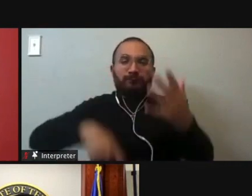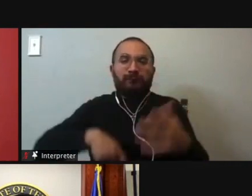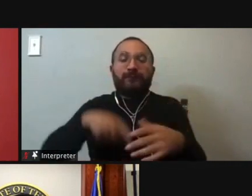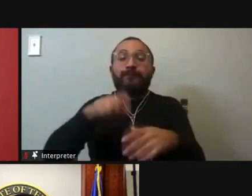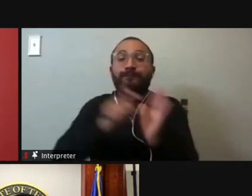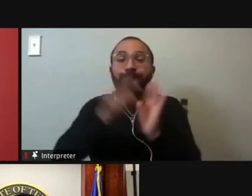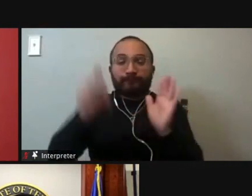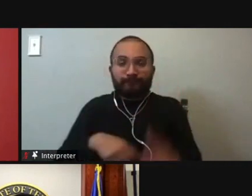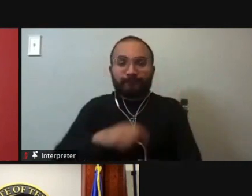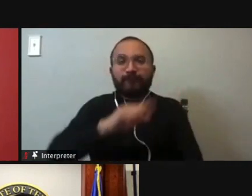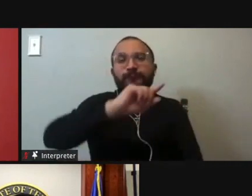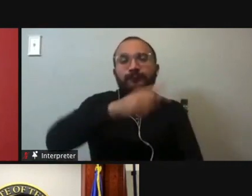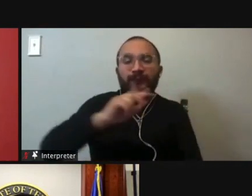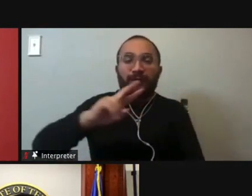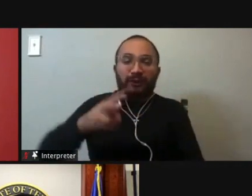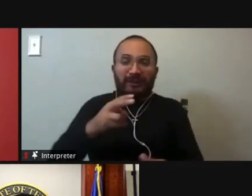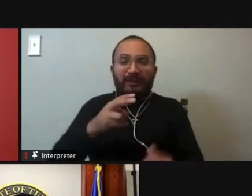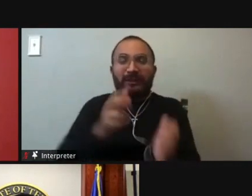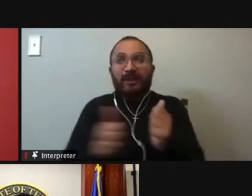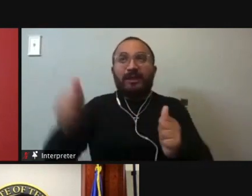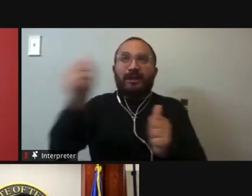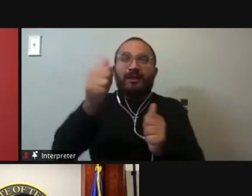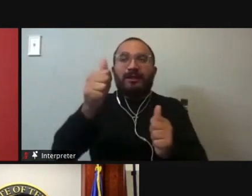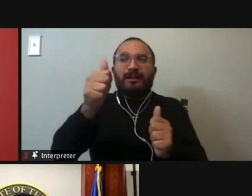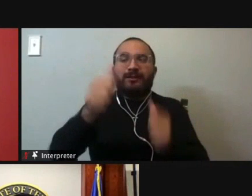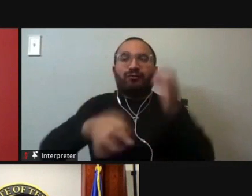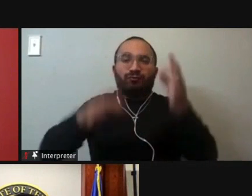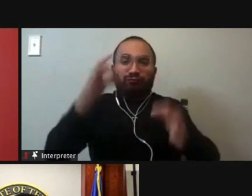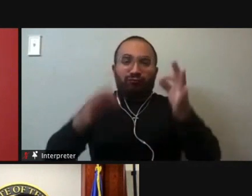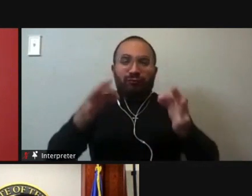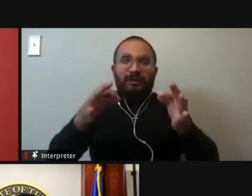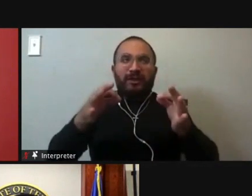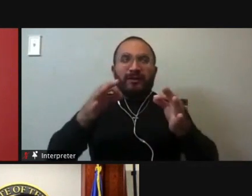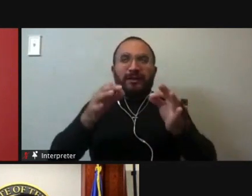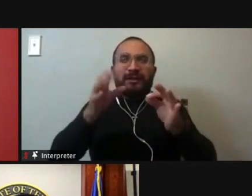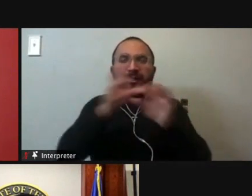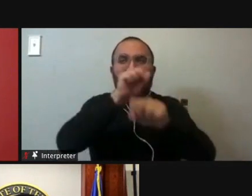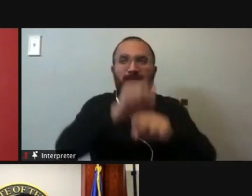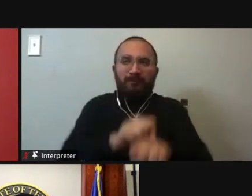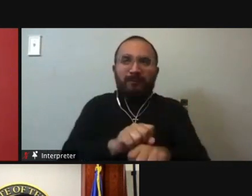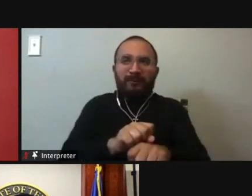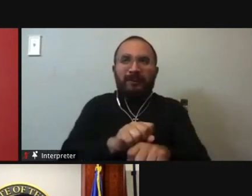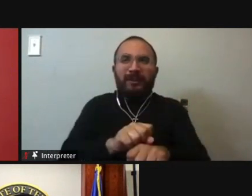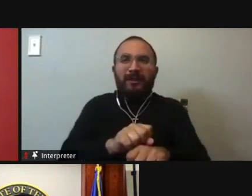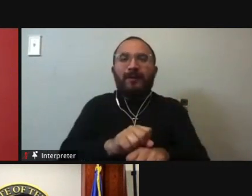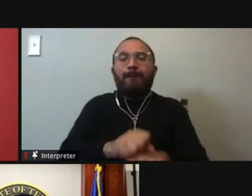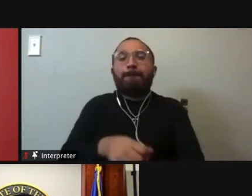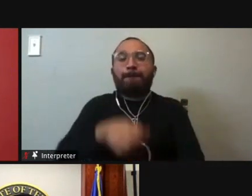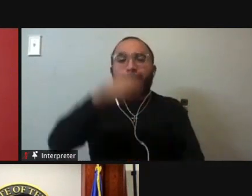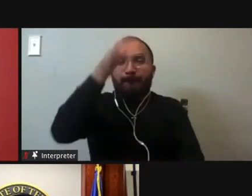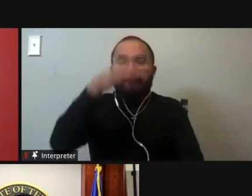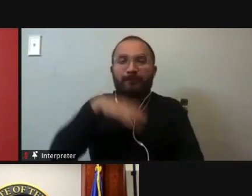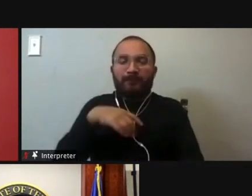the first and second highest Hispanic appellate justices that were appointed by Governor Ann Richards. And so